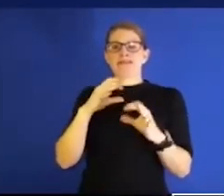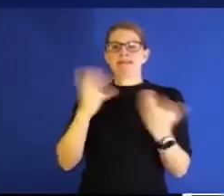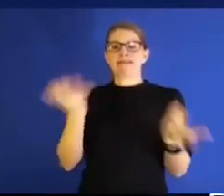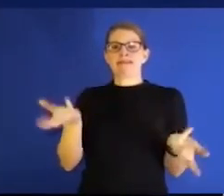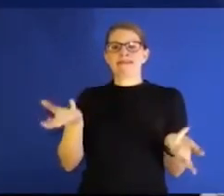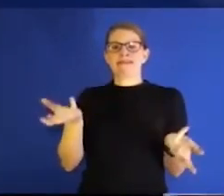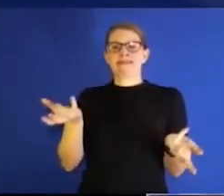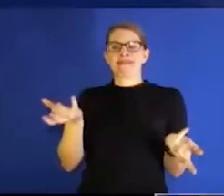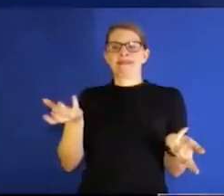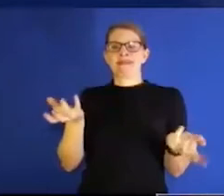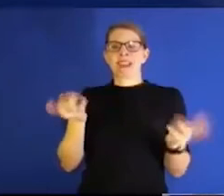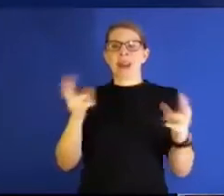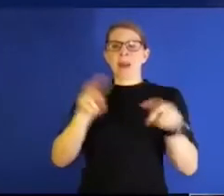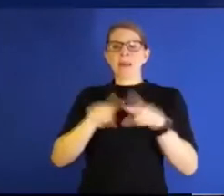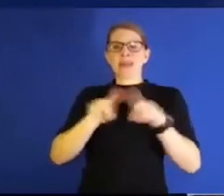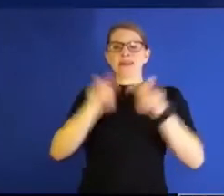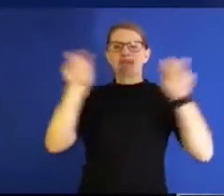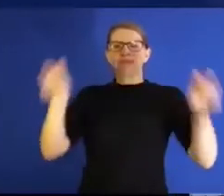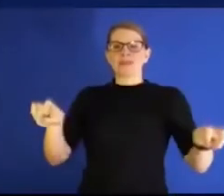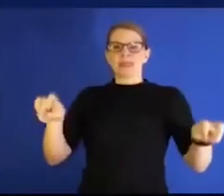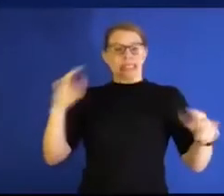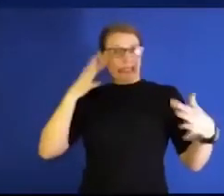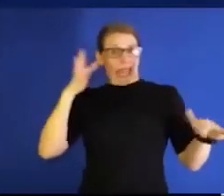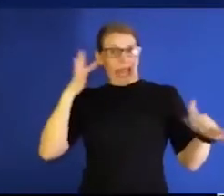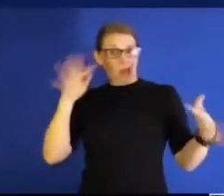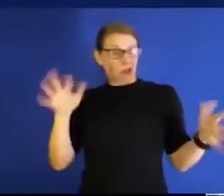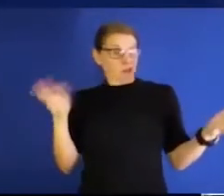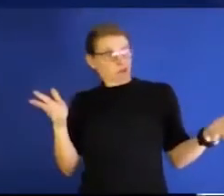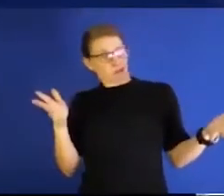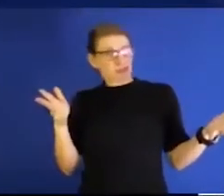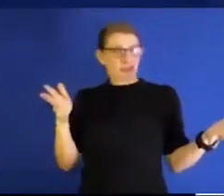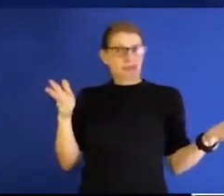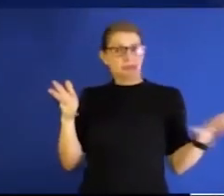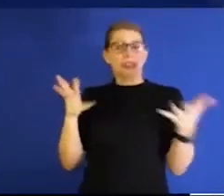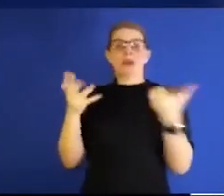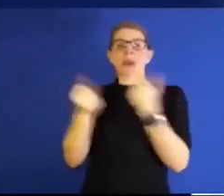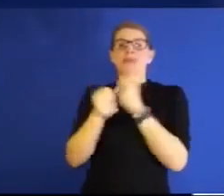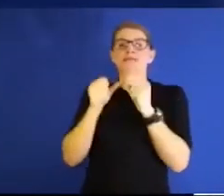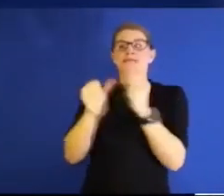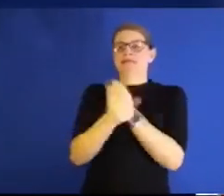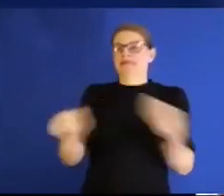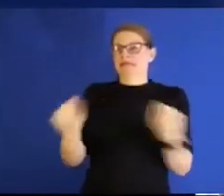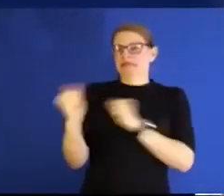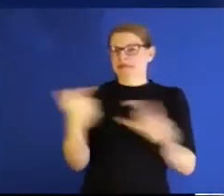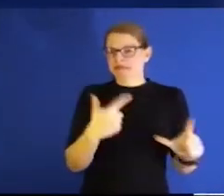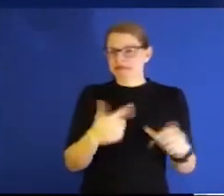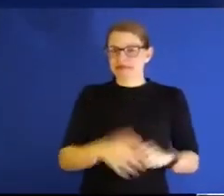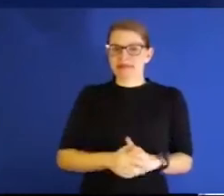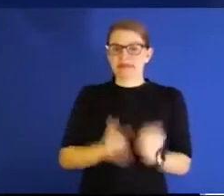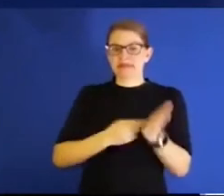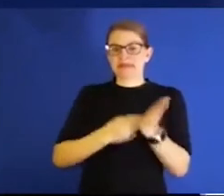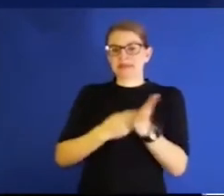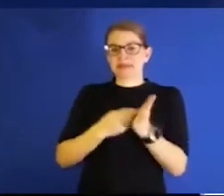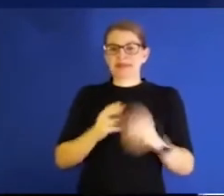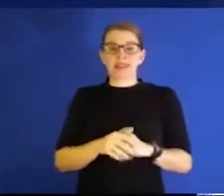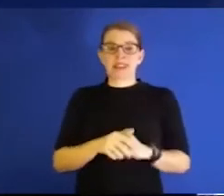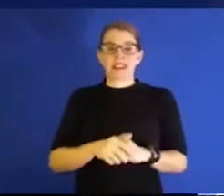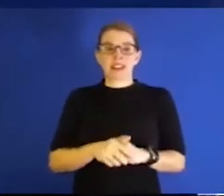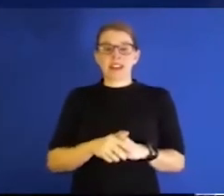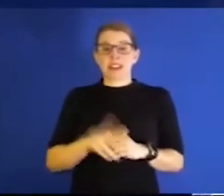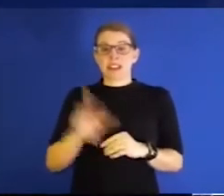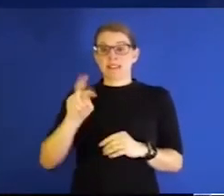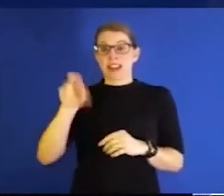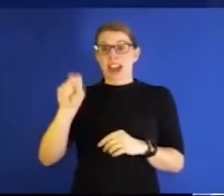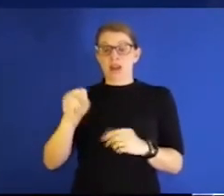But, you know, we just didn't know what we didn't know. And you're trying to keep everybody safe. And let's be honest, the first few versions of this virus were a lot worse